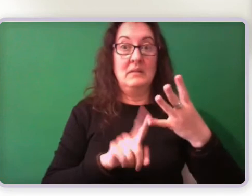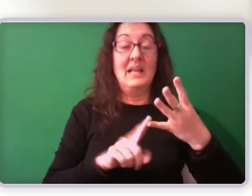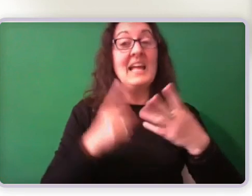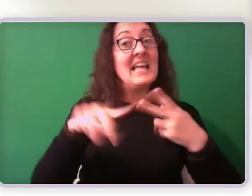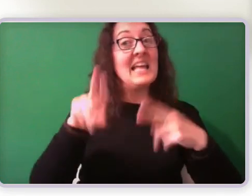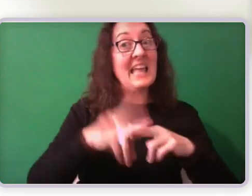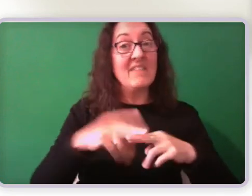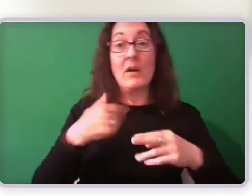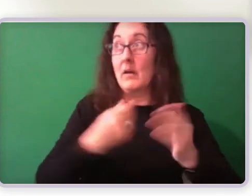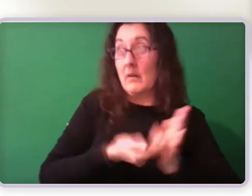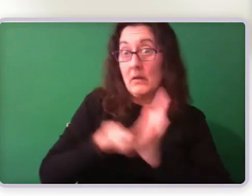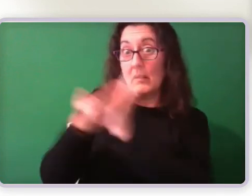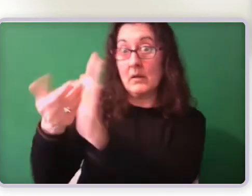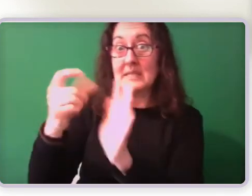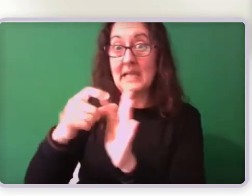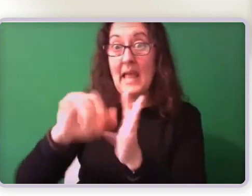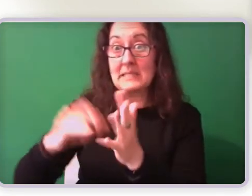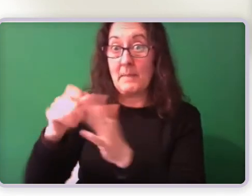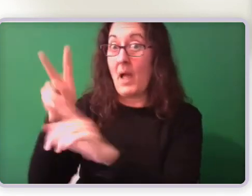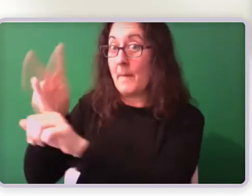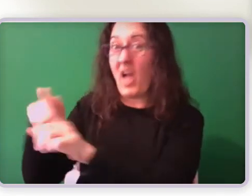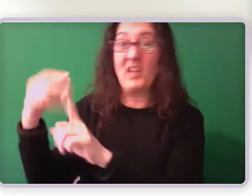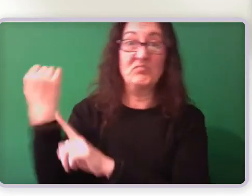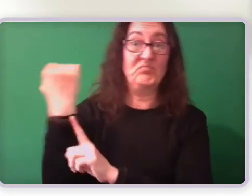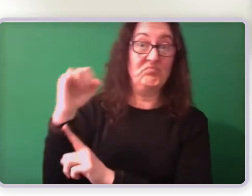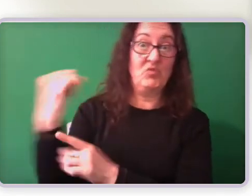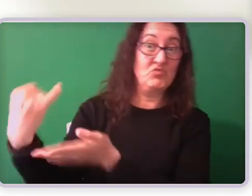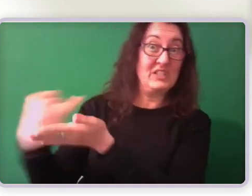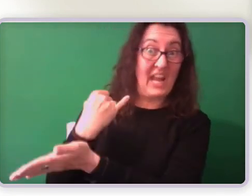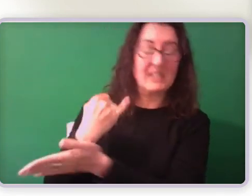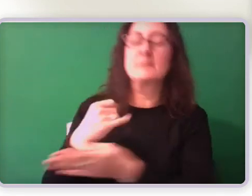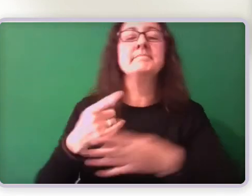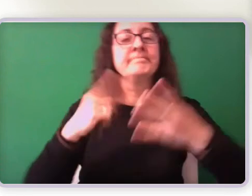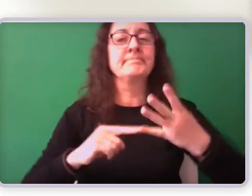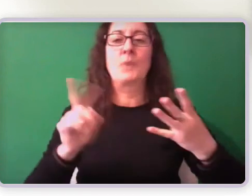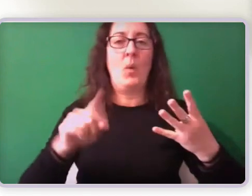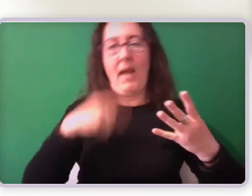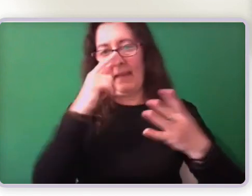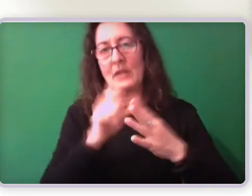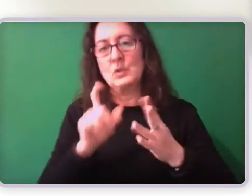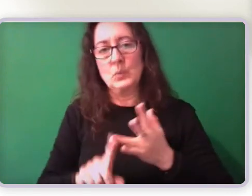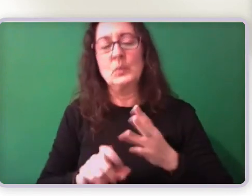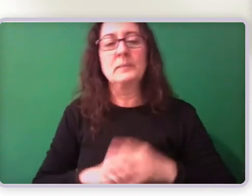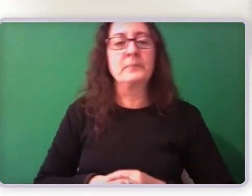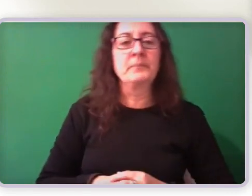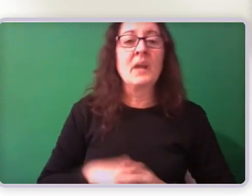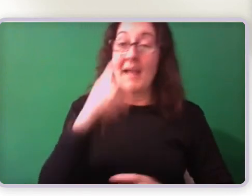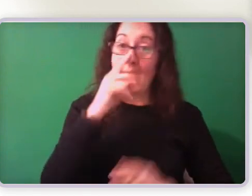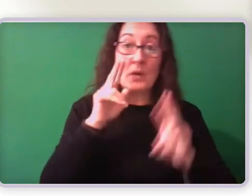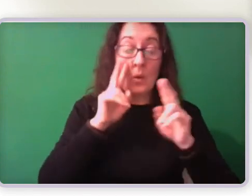As I noted, the information is presented in an order, though users can access information they need directly or work,